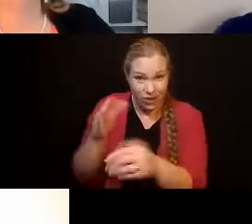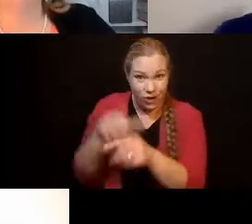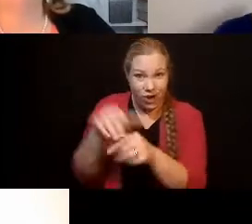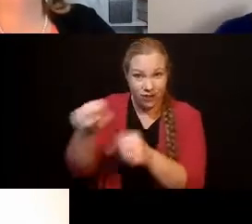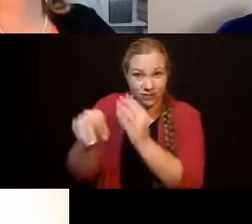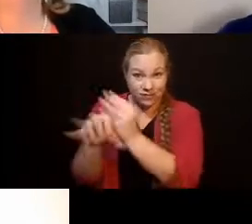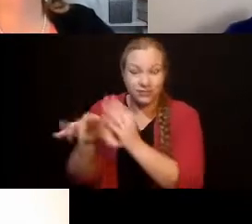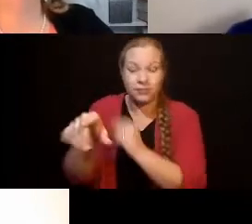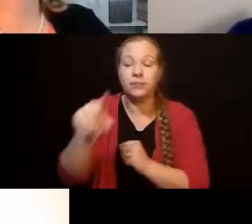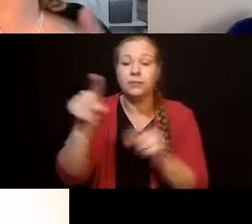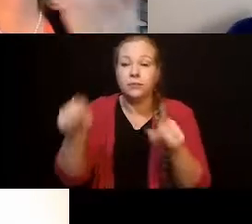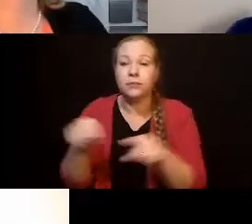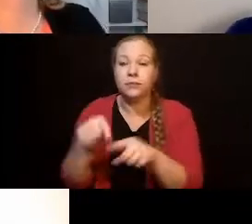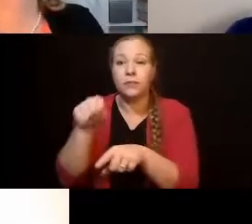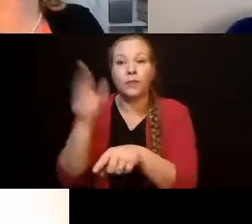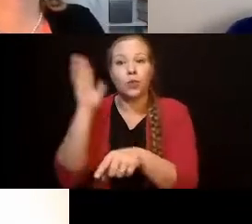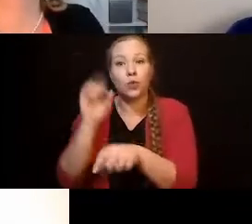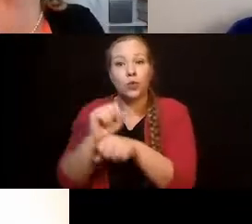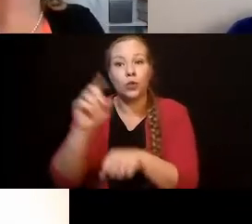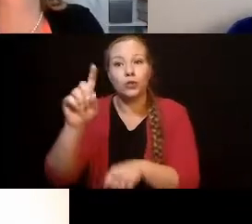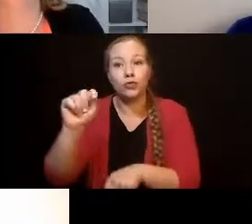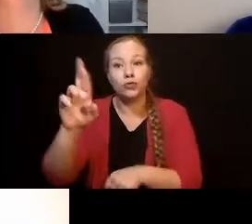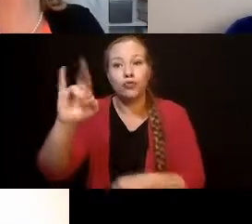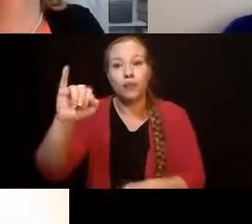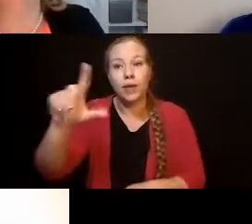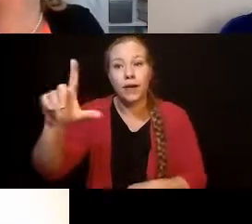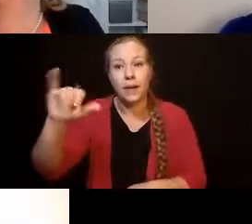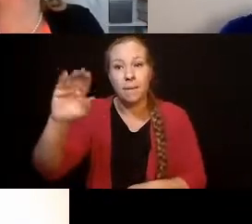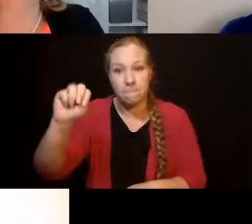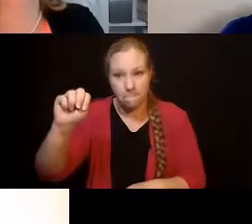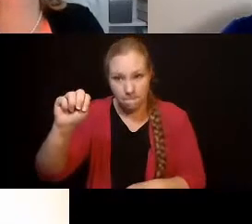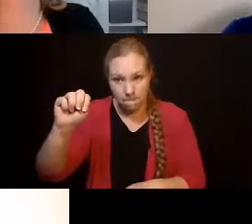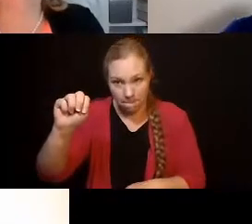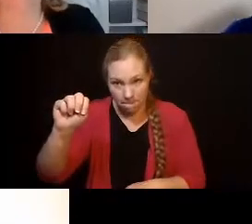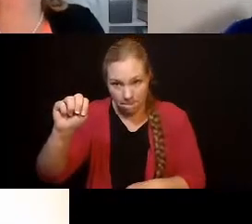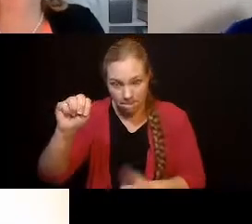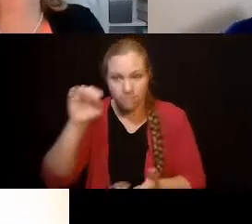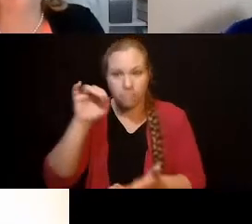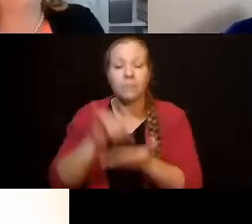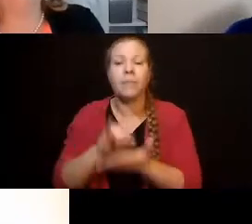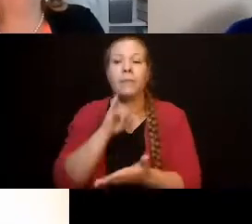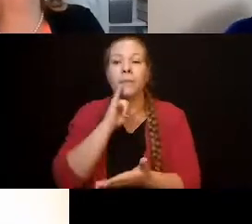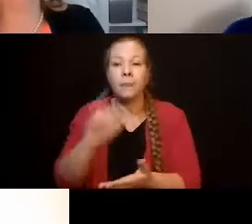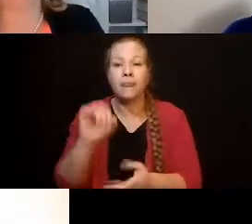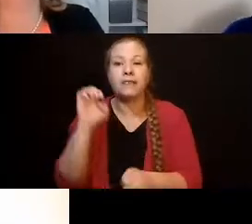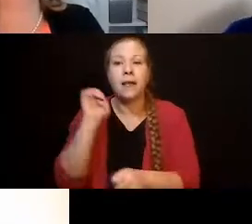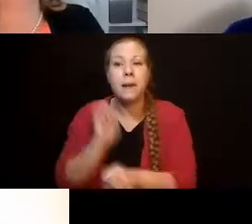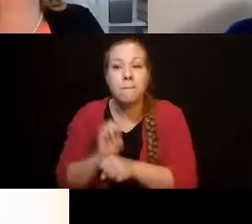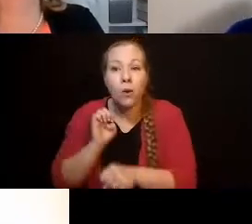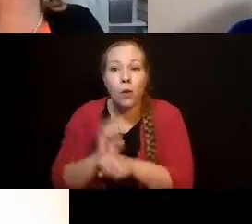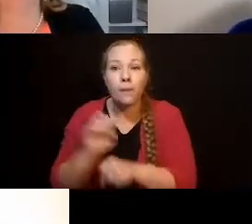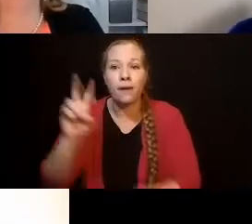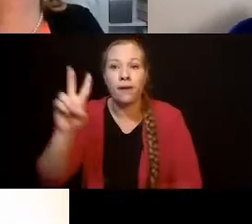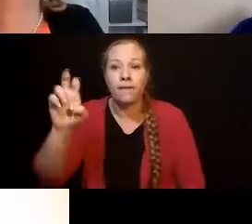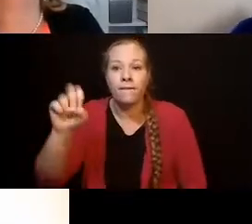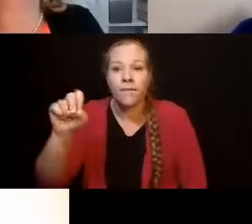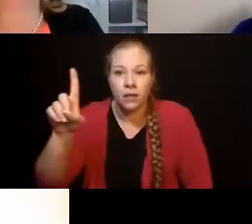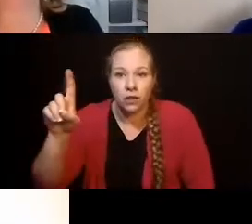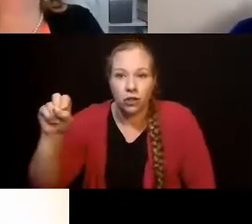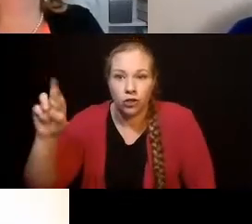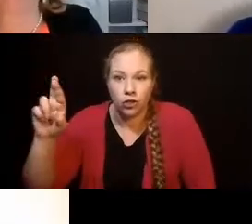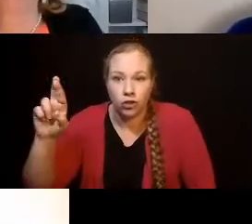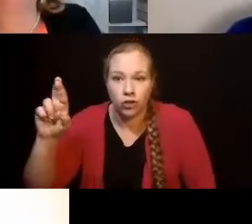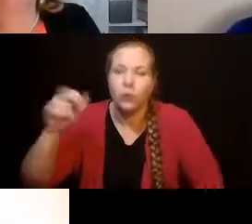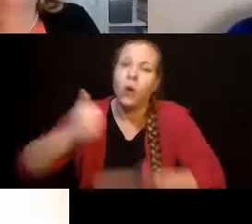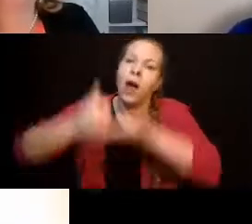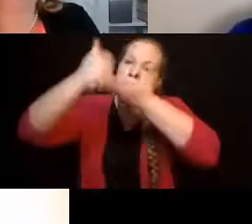first left school, DVR paid for Trillium to help find him a job, to do the assessments,